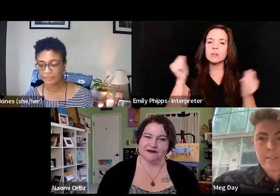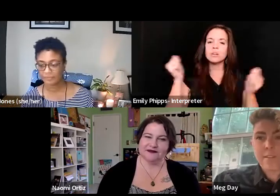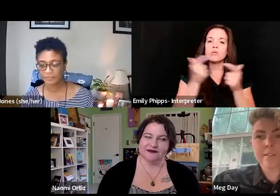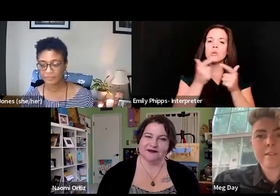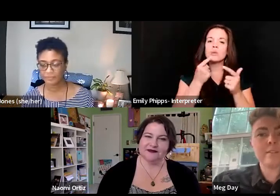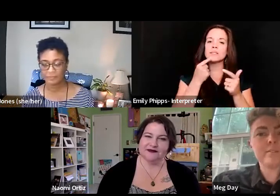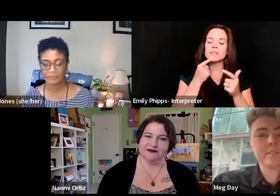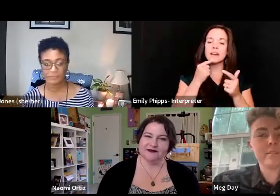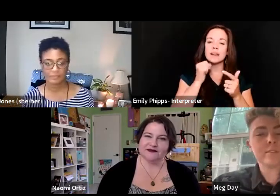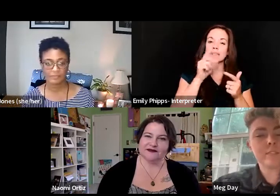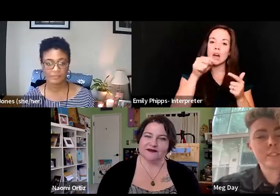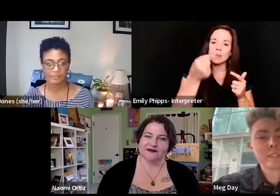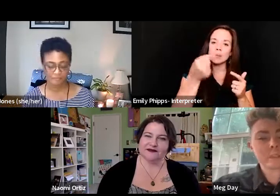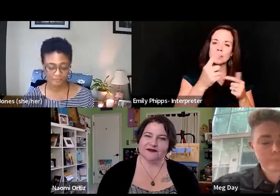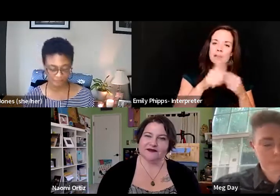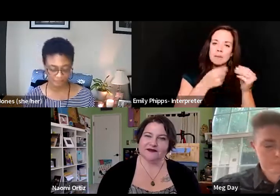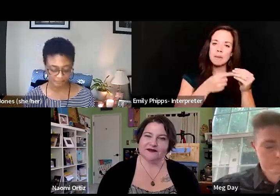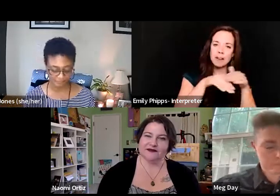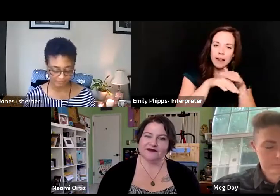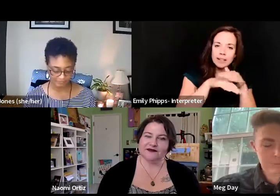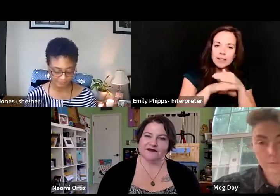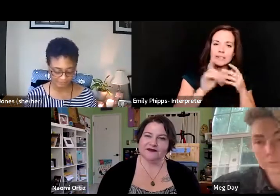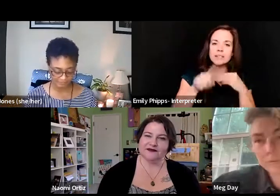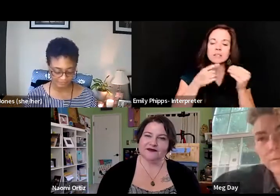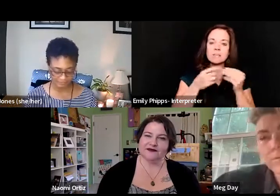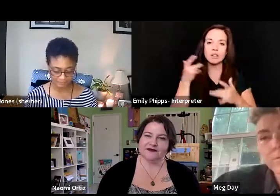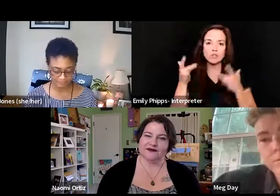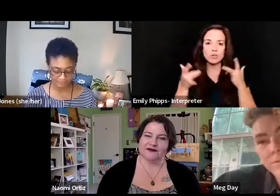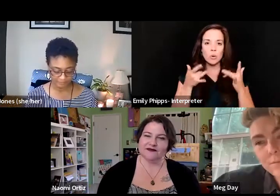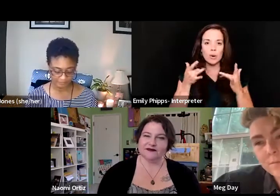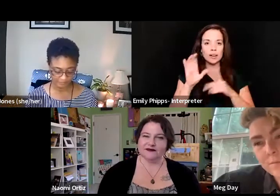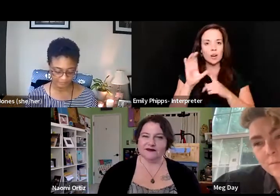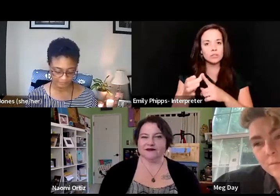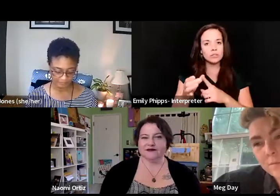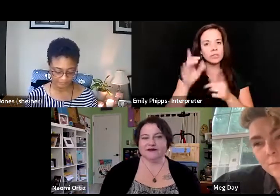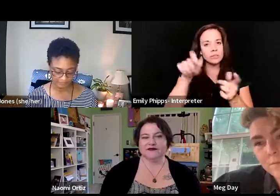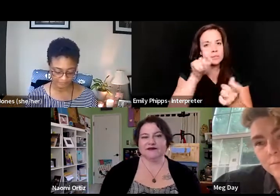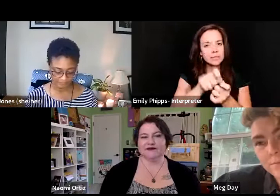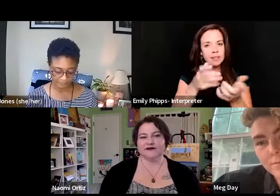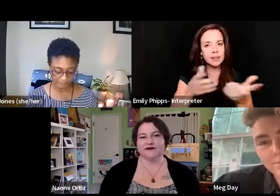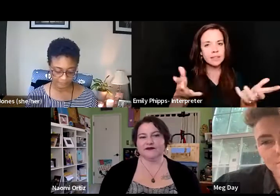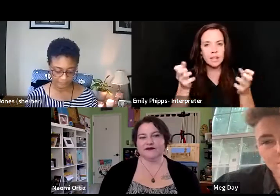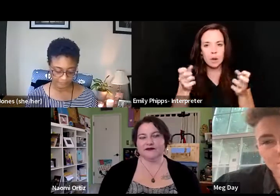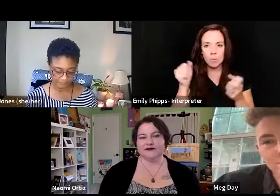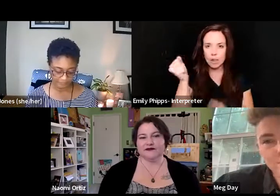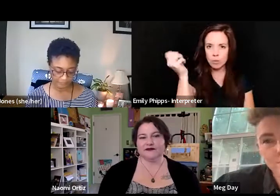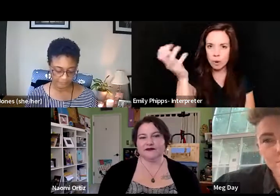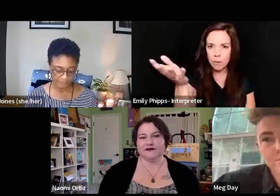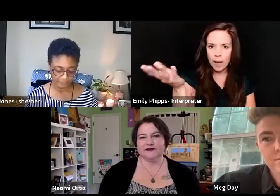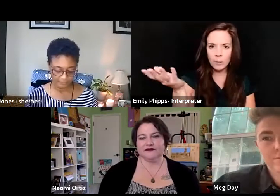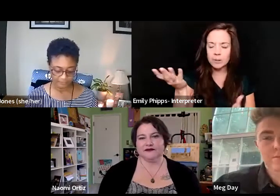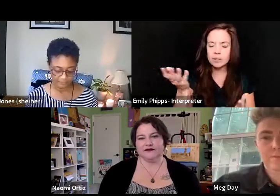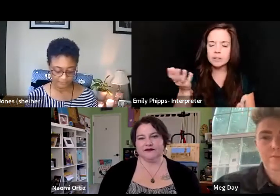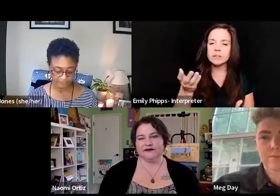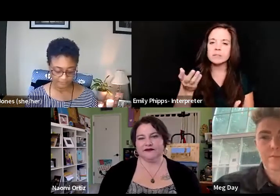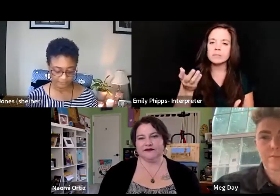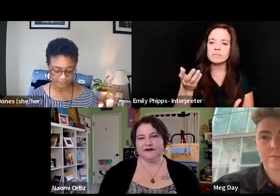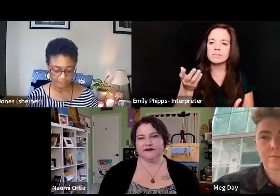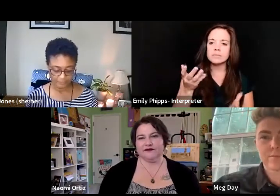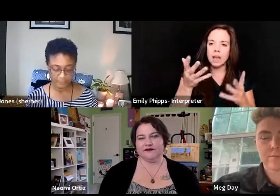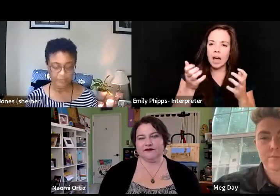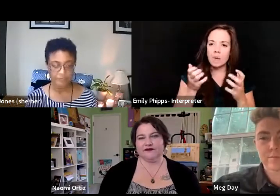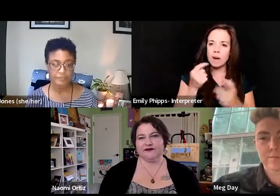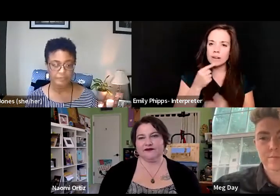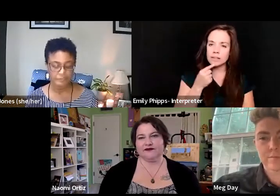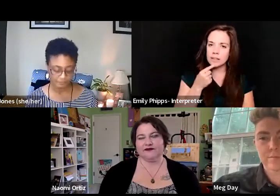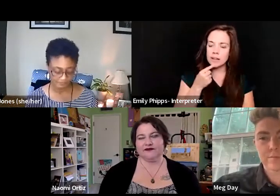access. It's about joy and culture. Like, I guess some specific things I want to throw out that are dynamics are, I do want to say that I see,